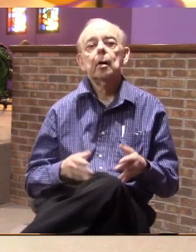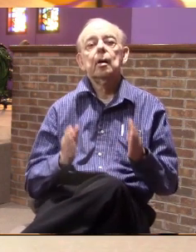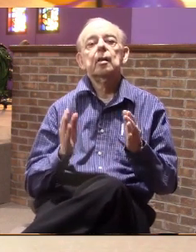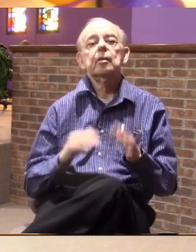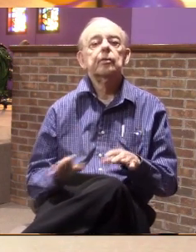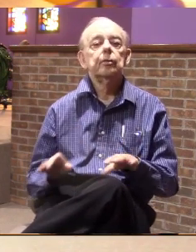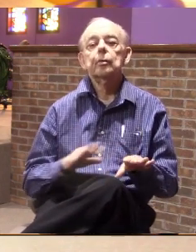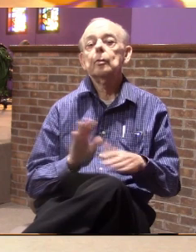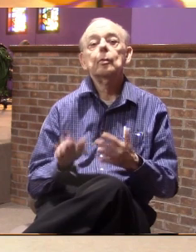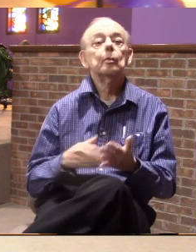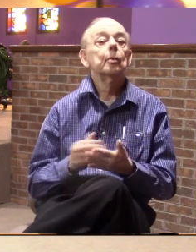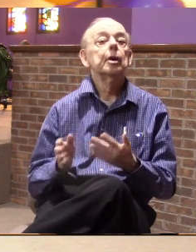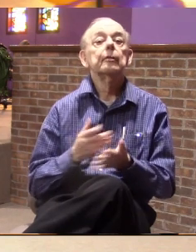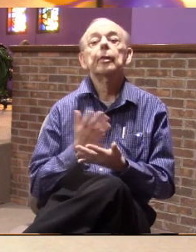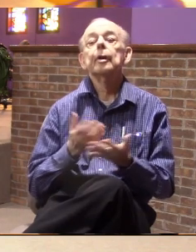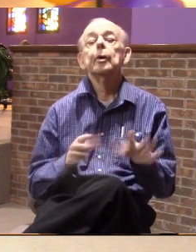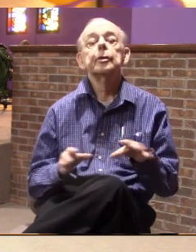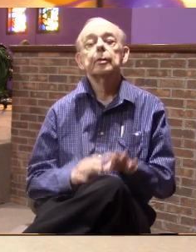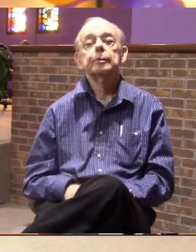do whatever they want.